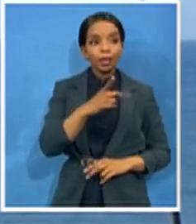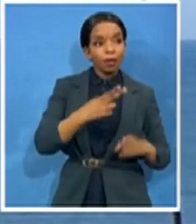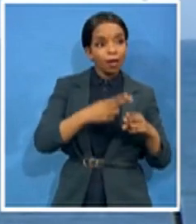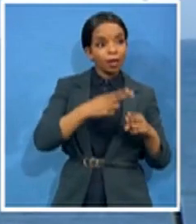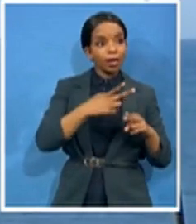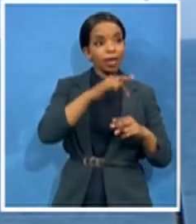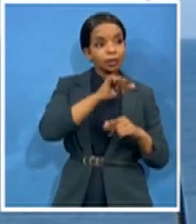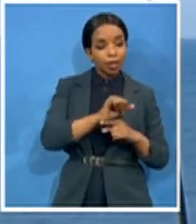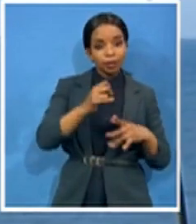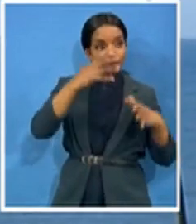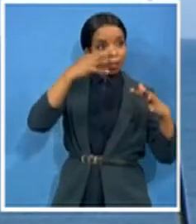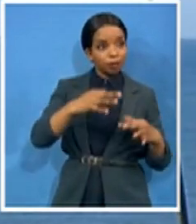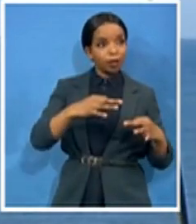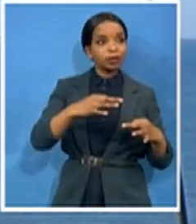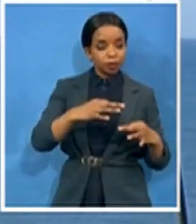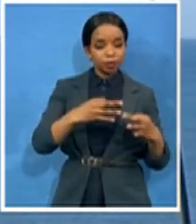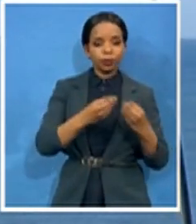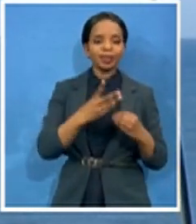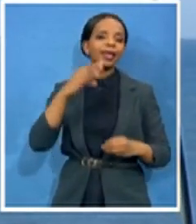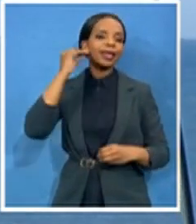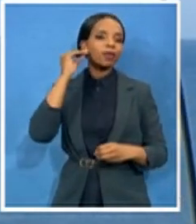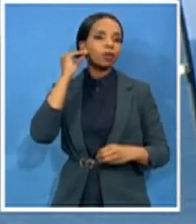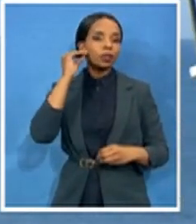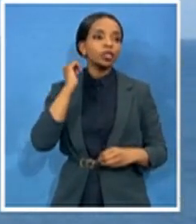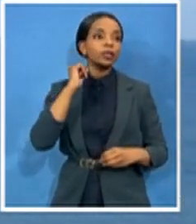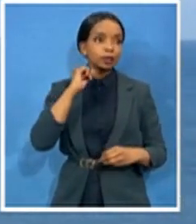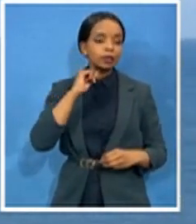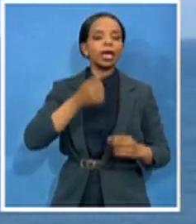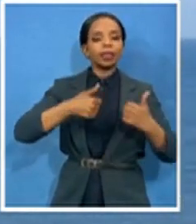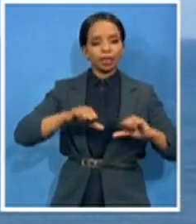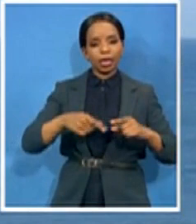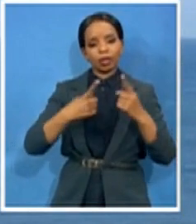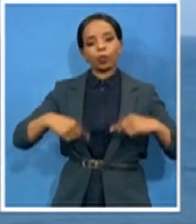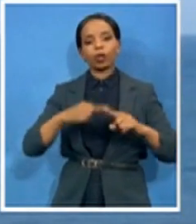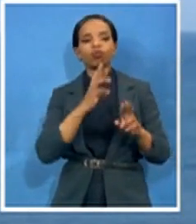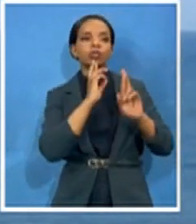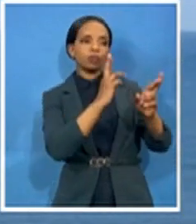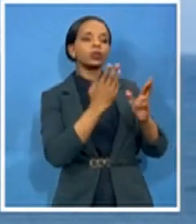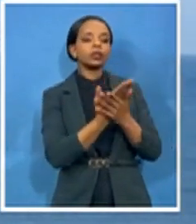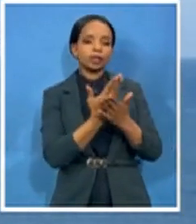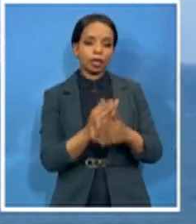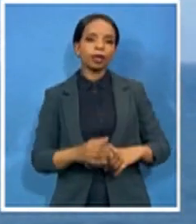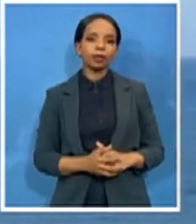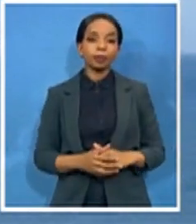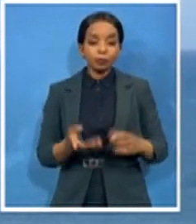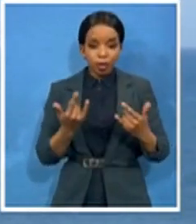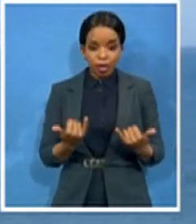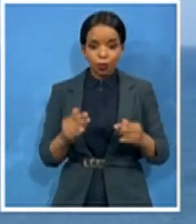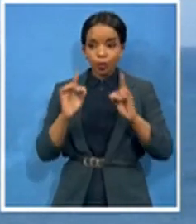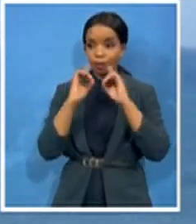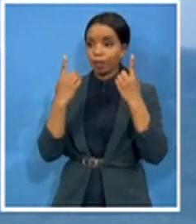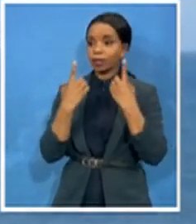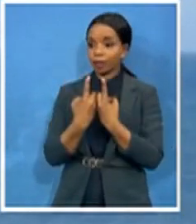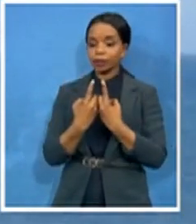we'll be able to respond on to that. But from where the department sits, it has done what it was required to actually do the